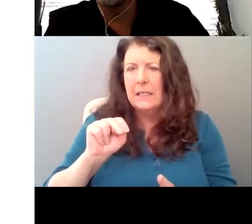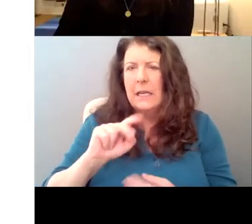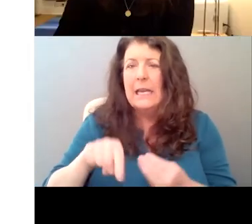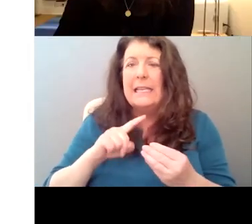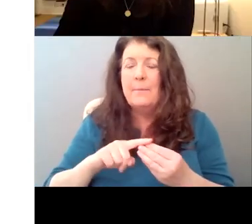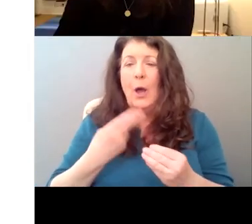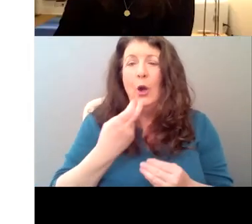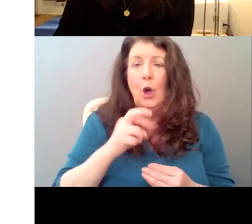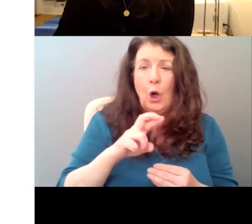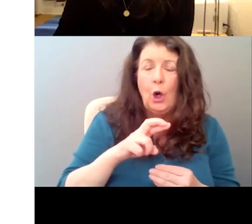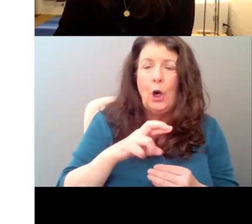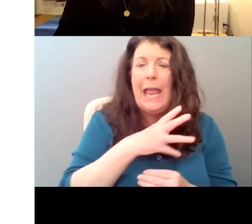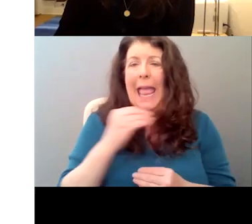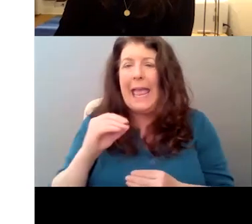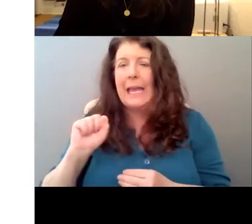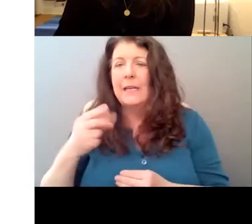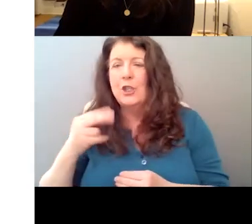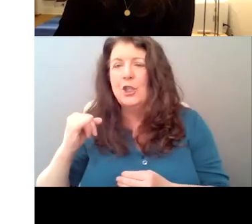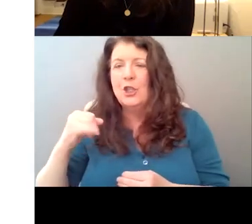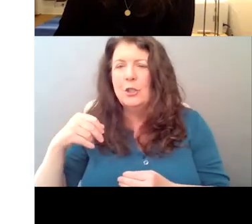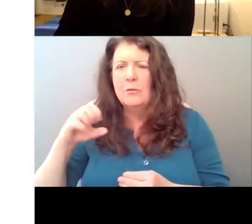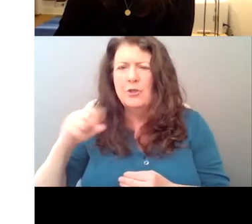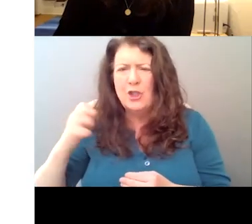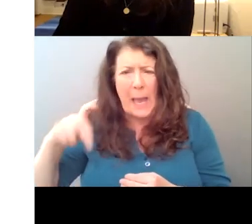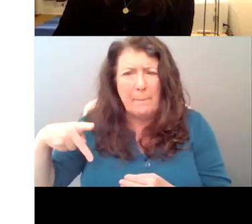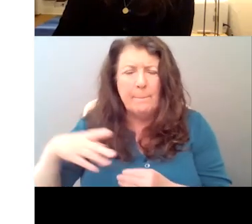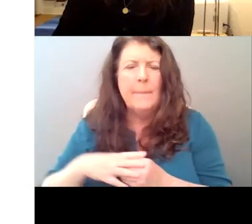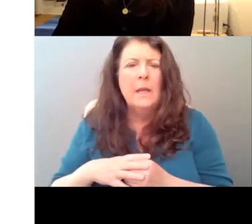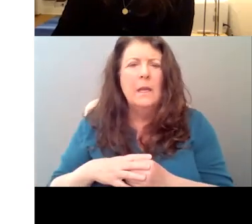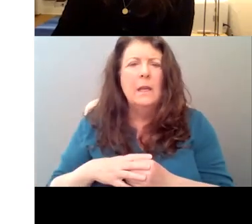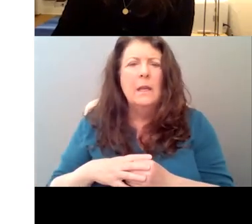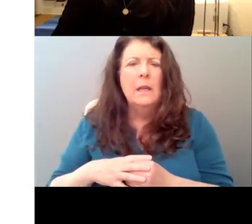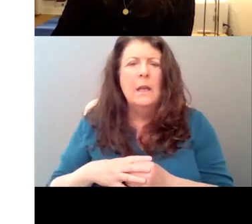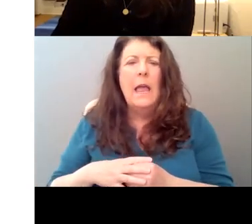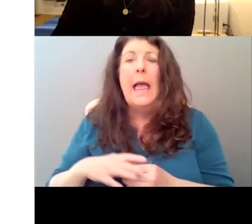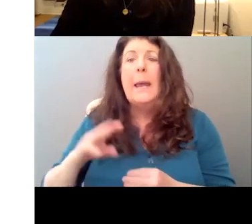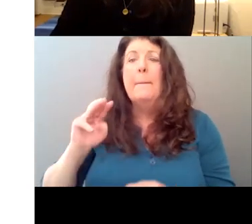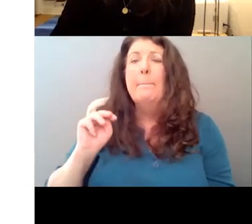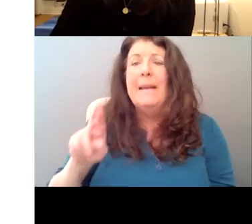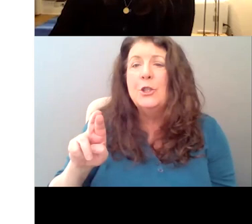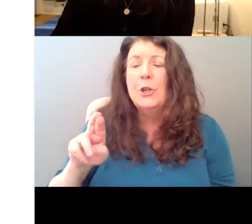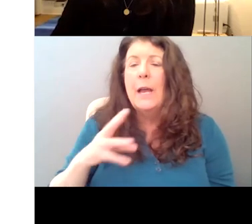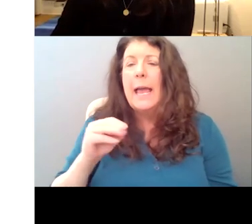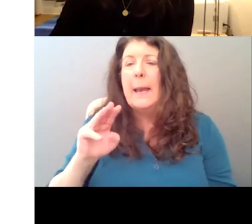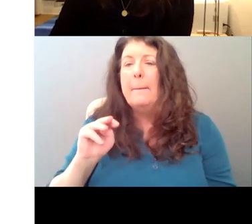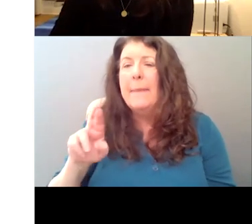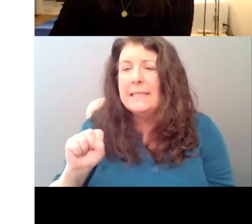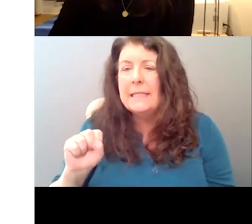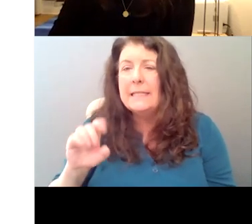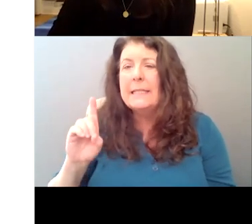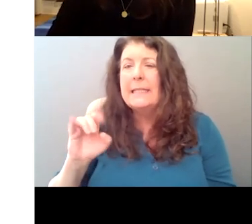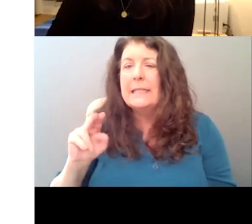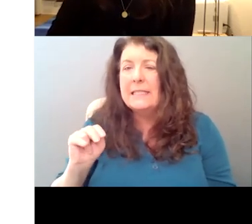Mrs. Dickinson are also kind of paired off in, in season two because, um, they're experiencing life as empty